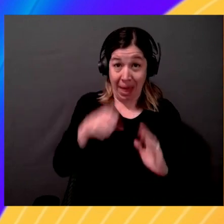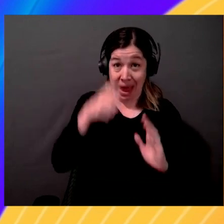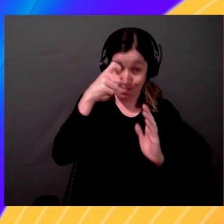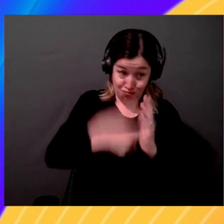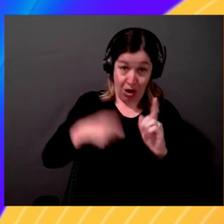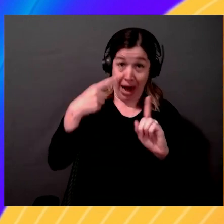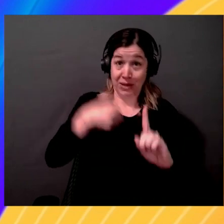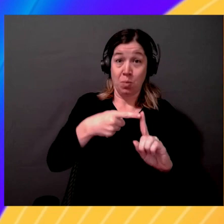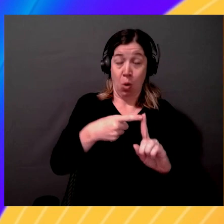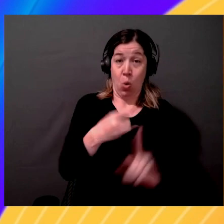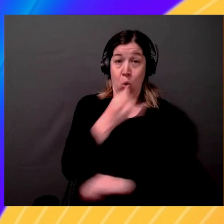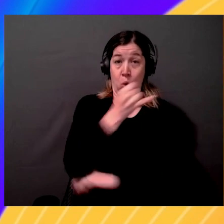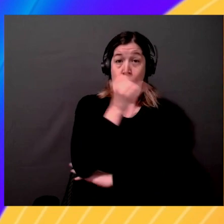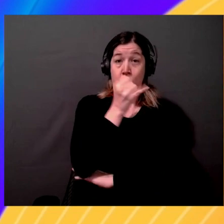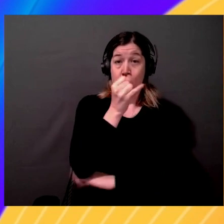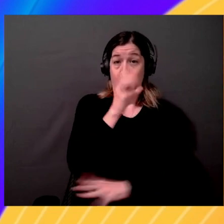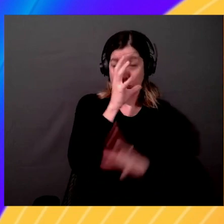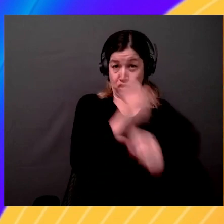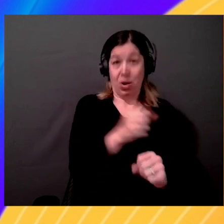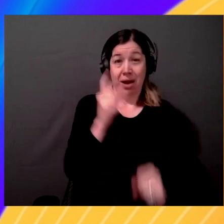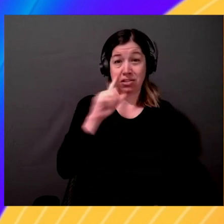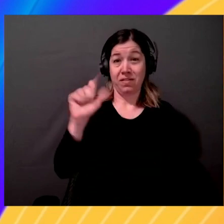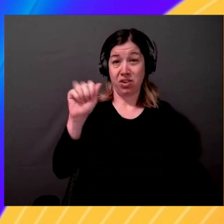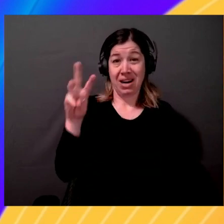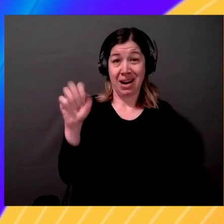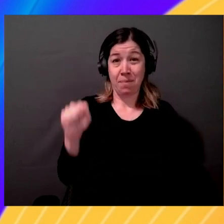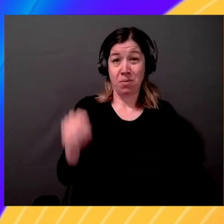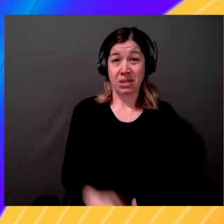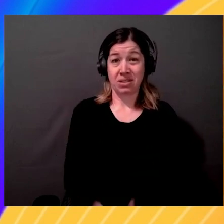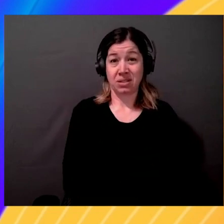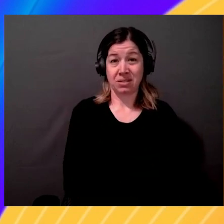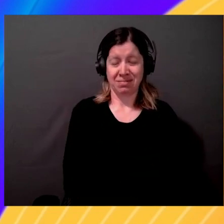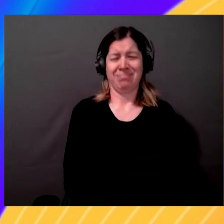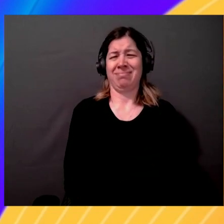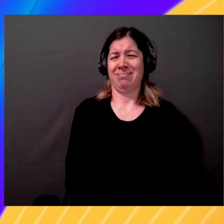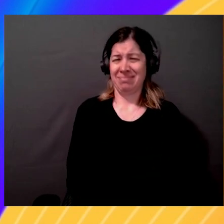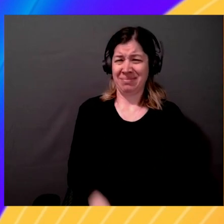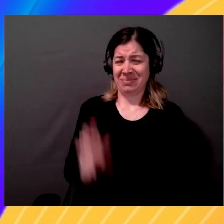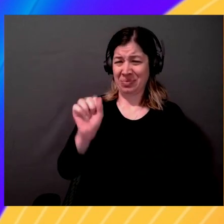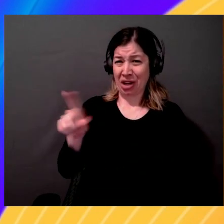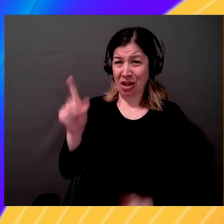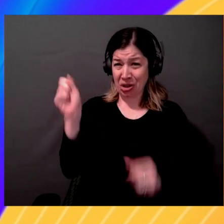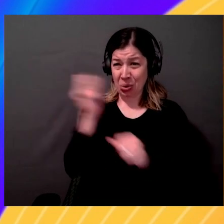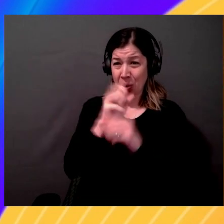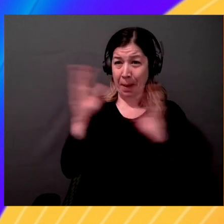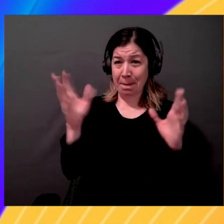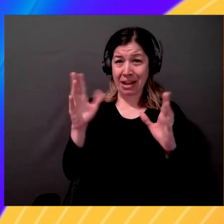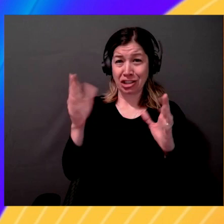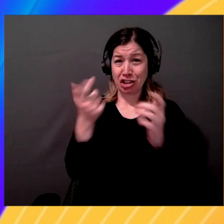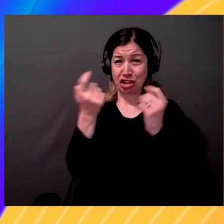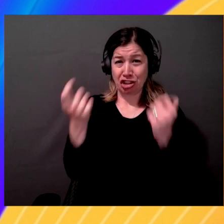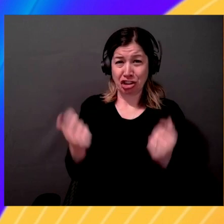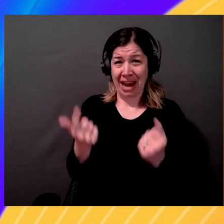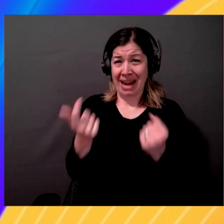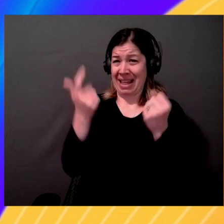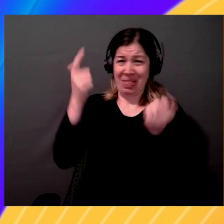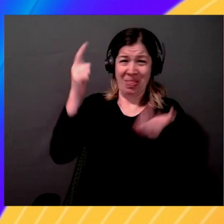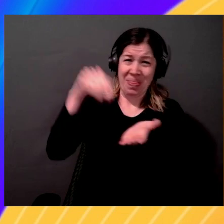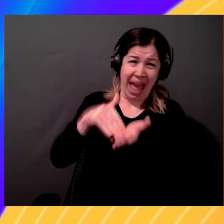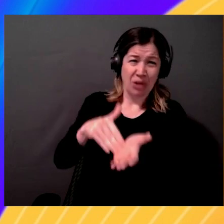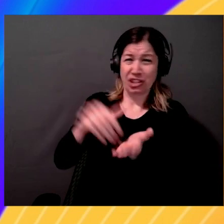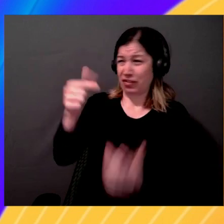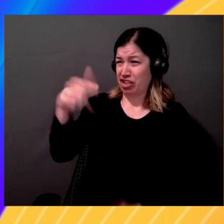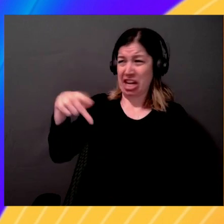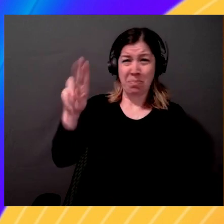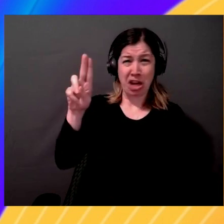you're doing it in AWS. Absolutely. Could you imagine just shipping thousands of GPUs somewhere? No, I couldn't imagine that. But